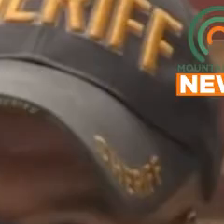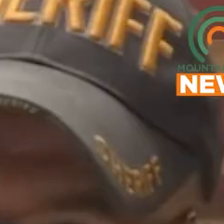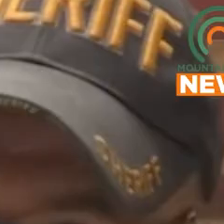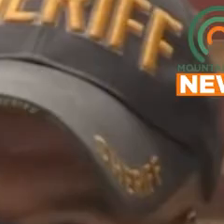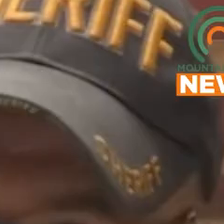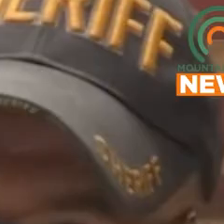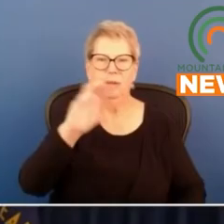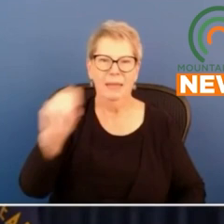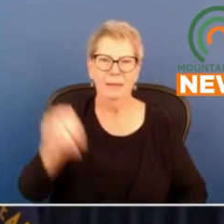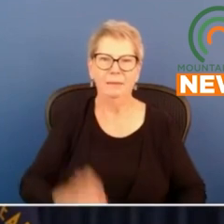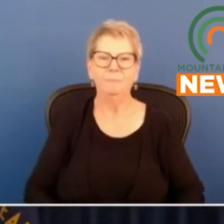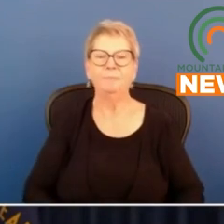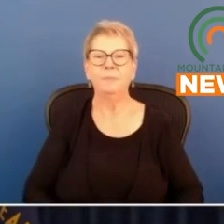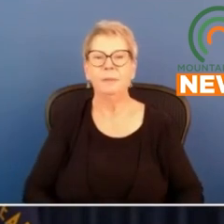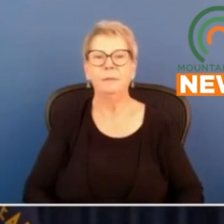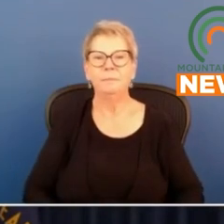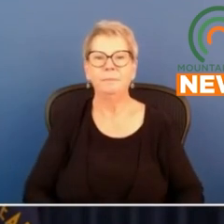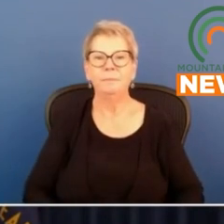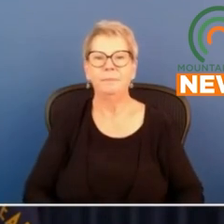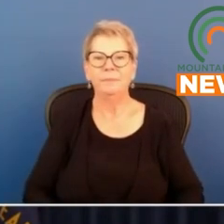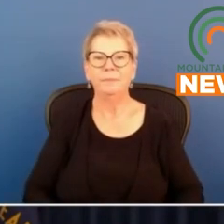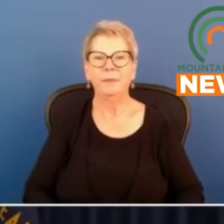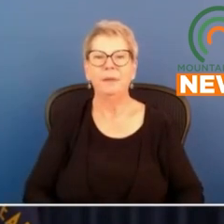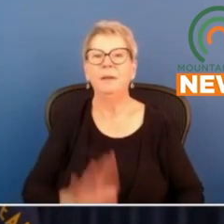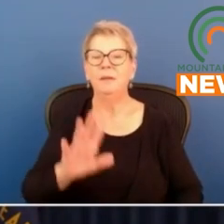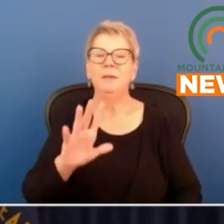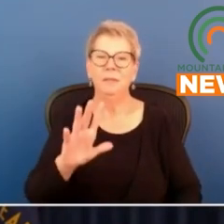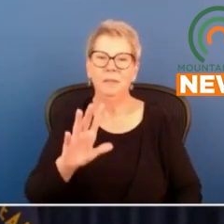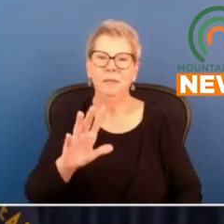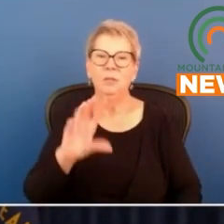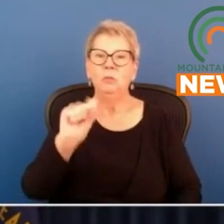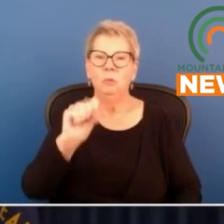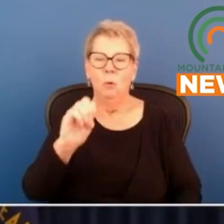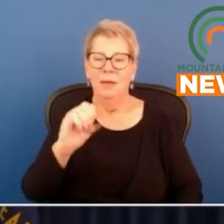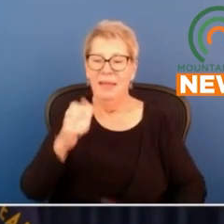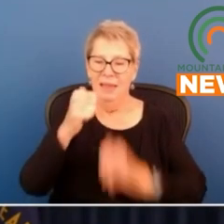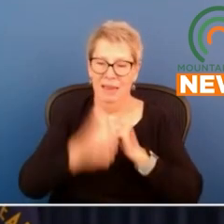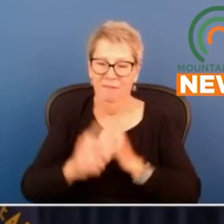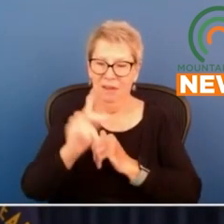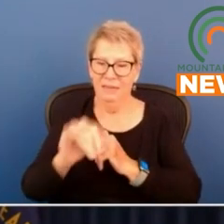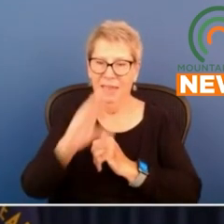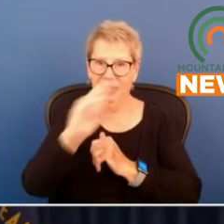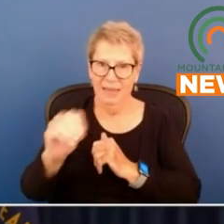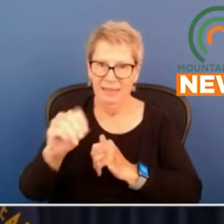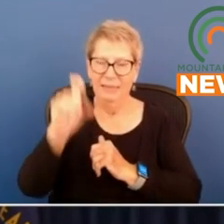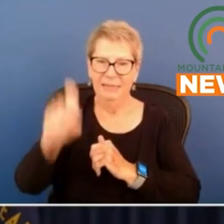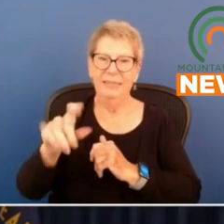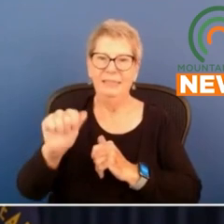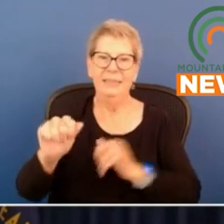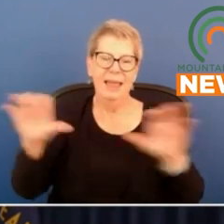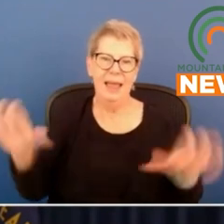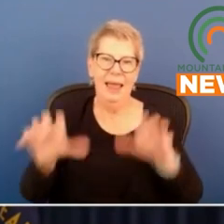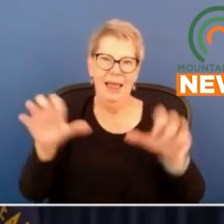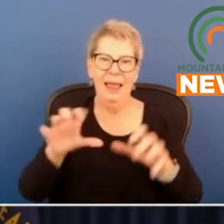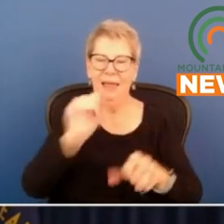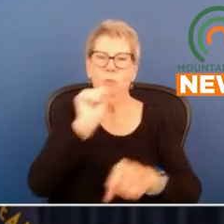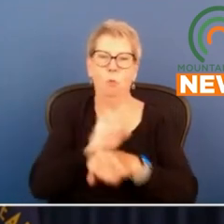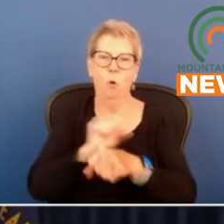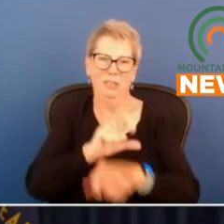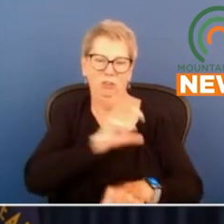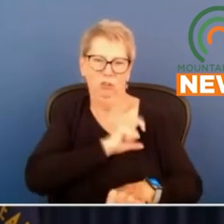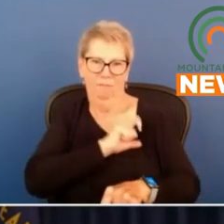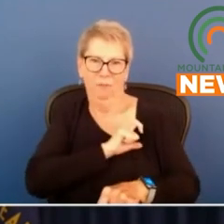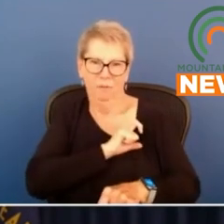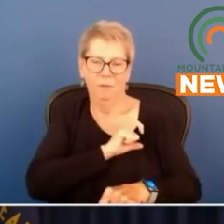Frankfort today. Every Kentucky County needs an active and a working sheriff. mean one of the most